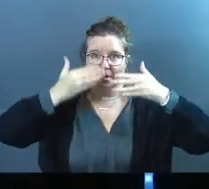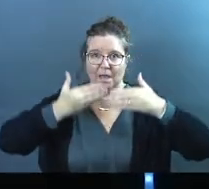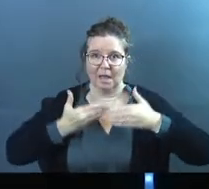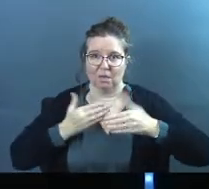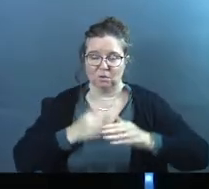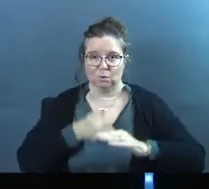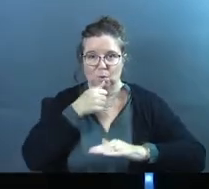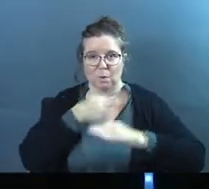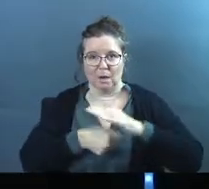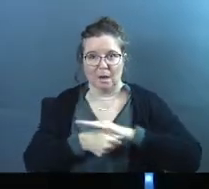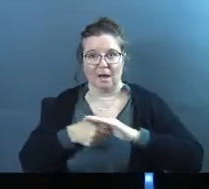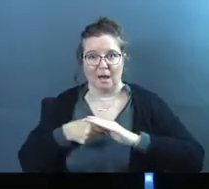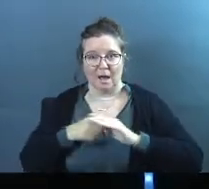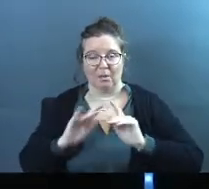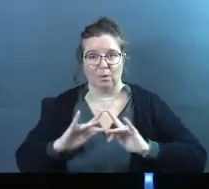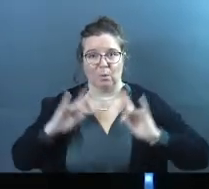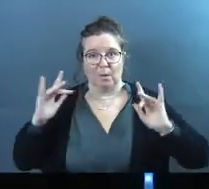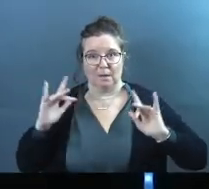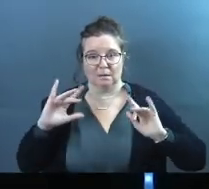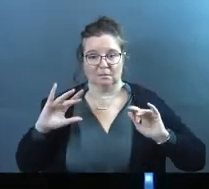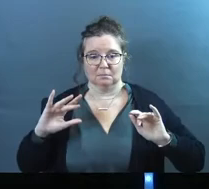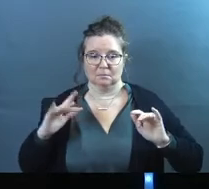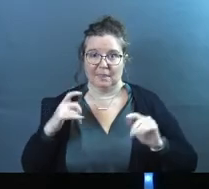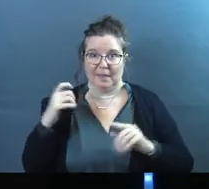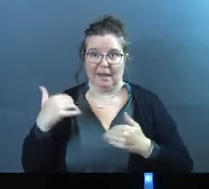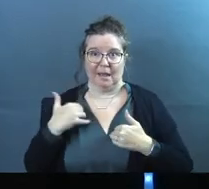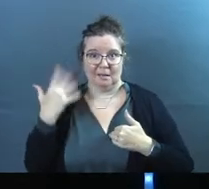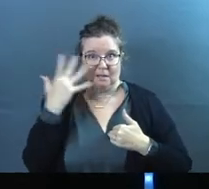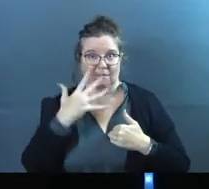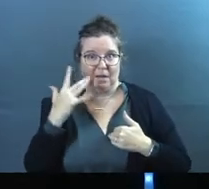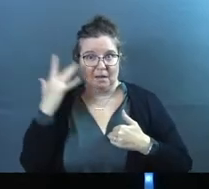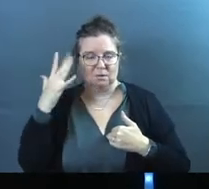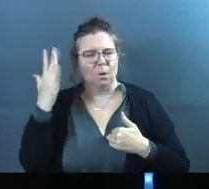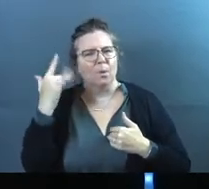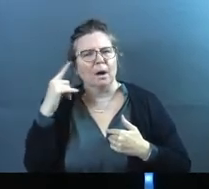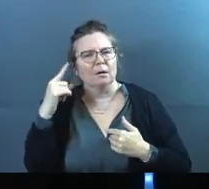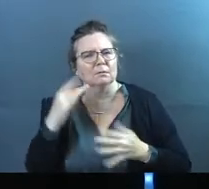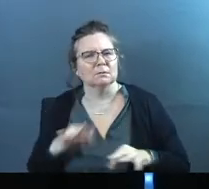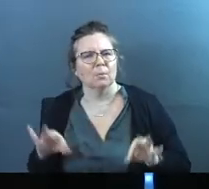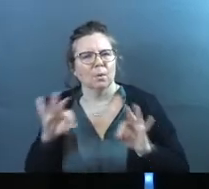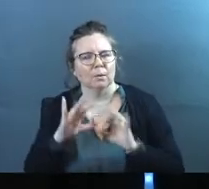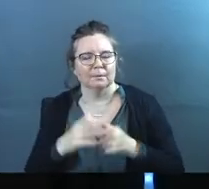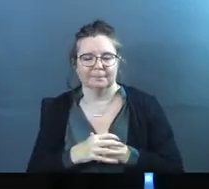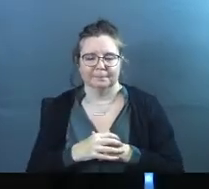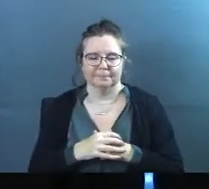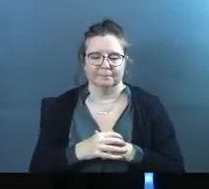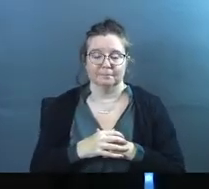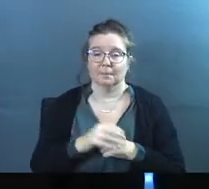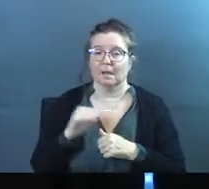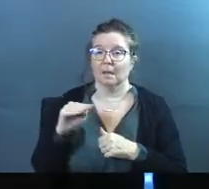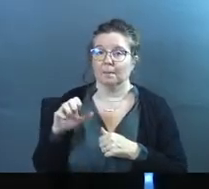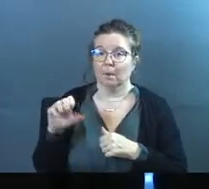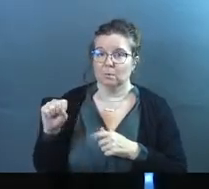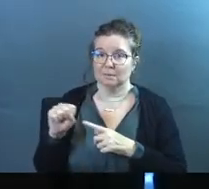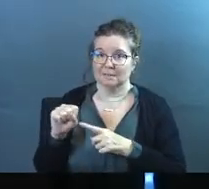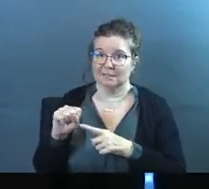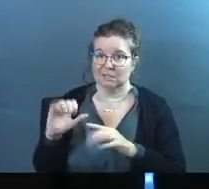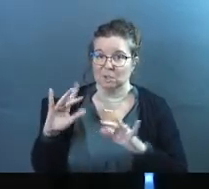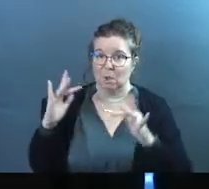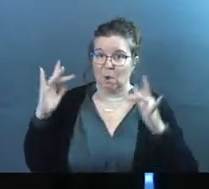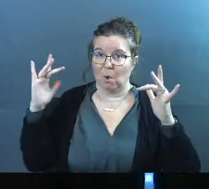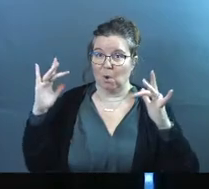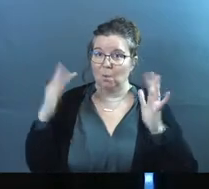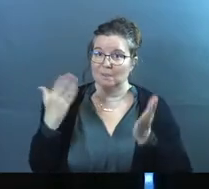to hide the radiance, to hide the glow that he had. So why is this important? Moses' glow